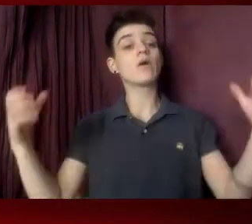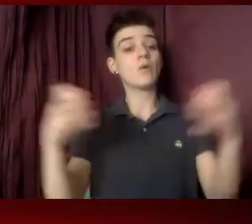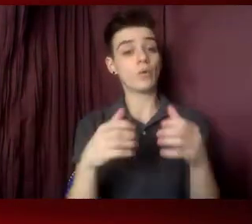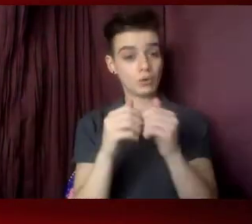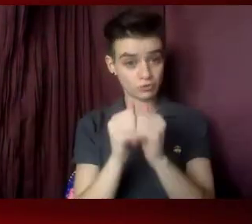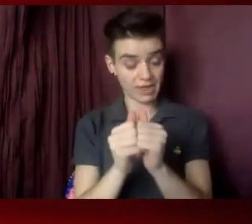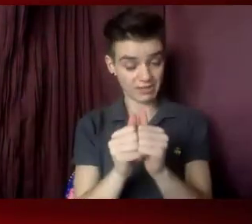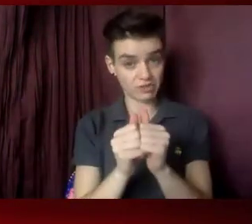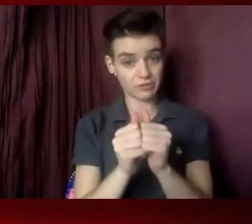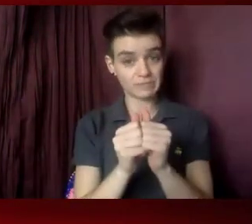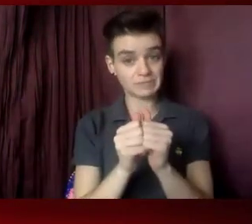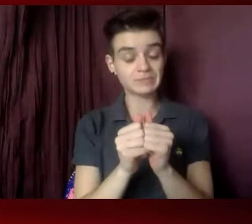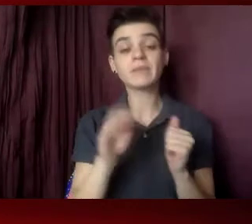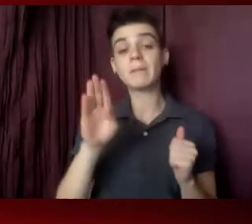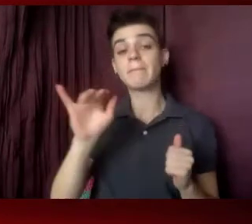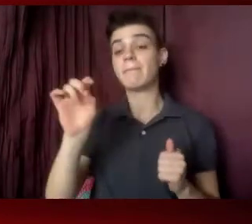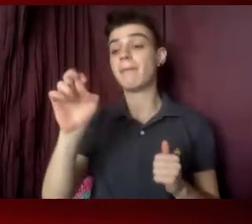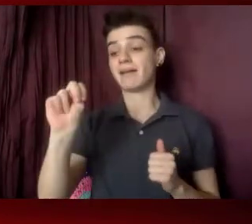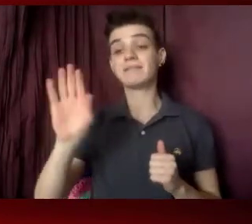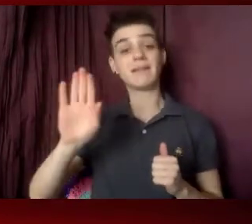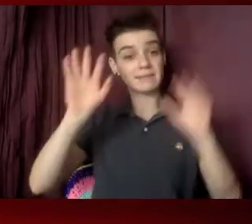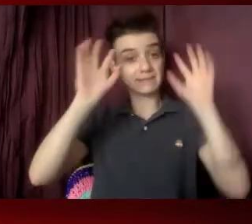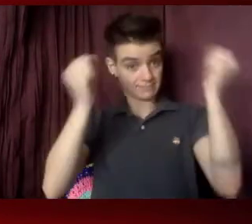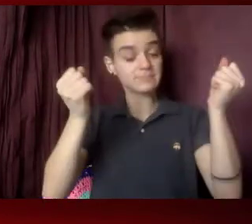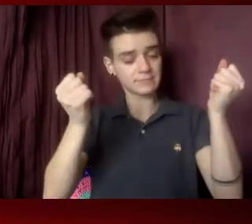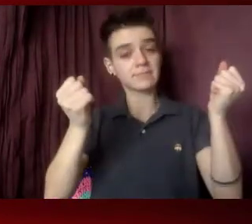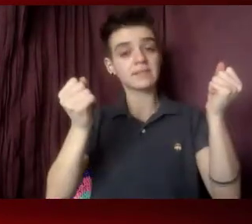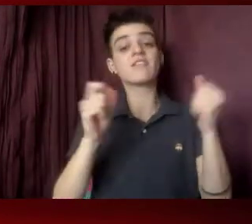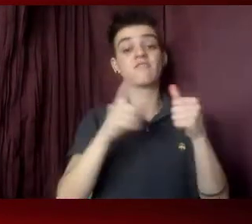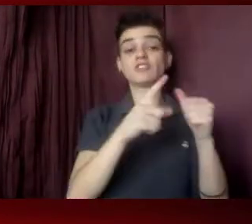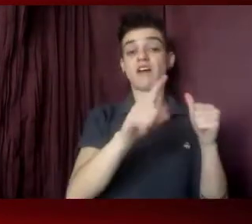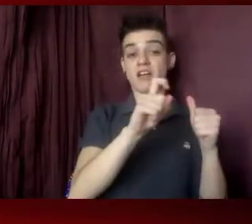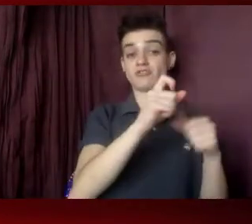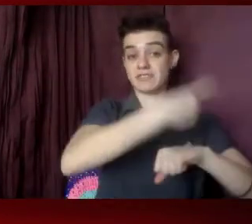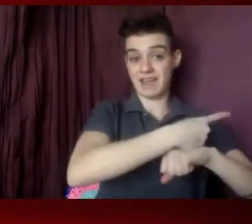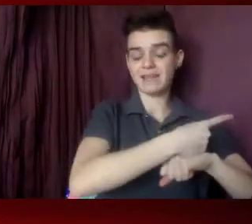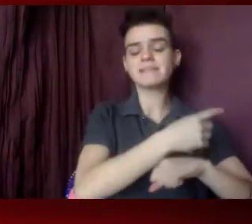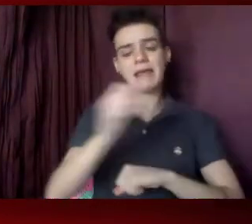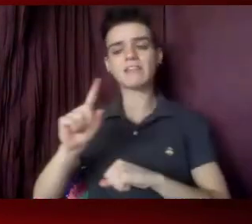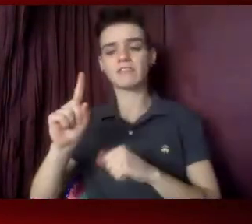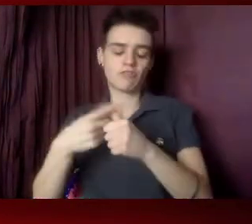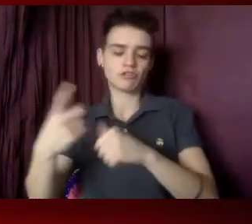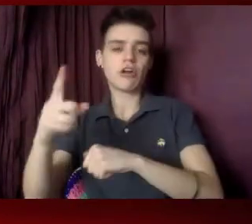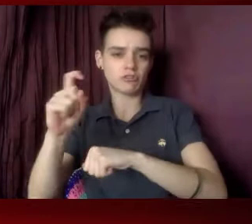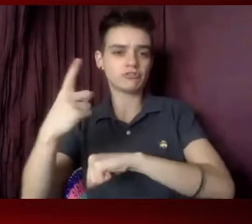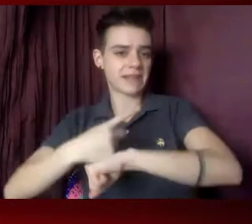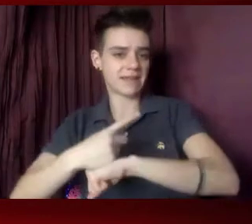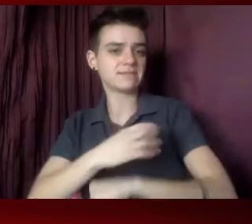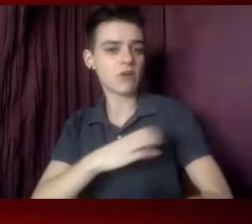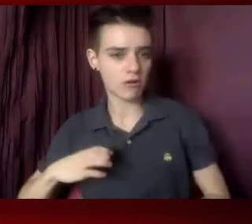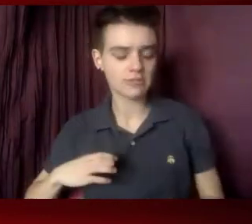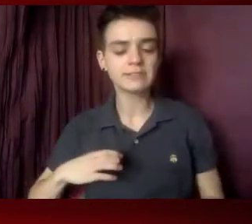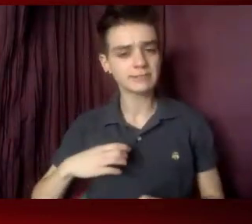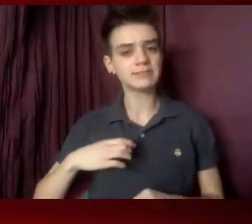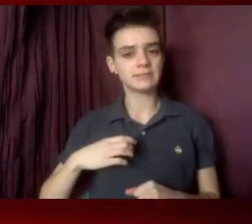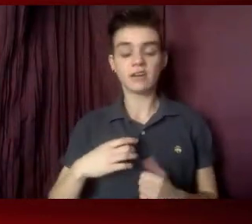days of the Biden-Harris administration, and the first 100 days of the new Congress. It really does feel